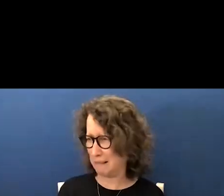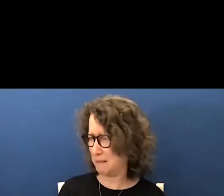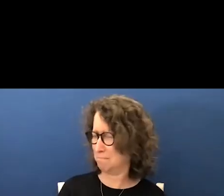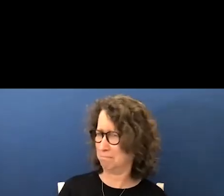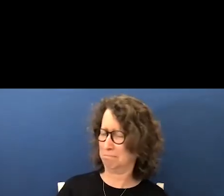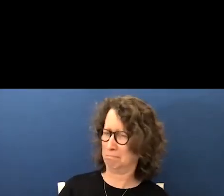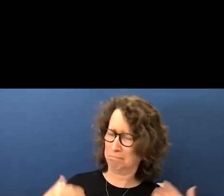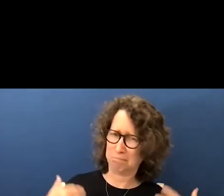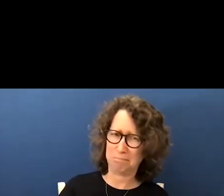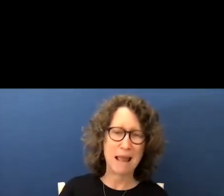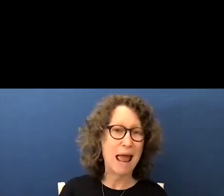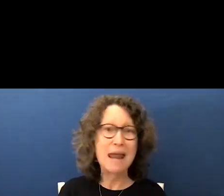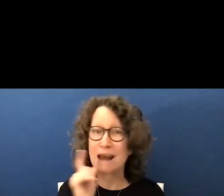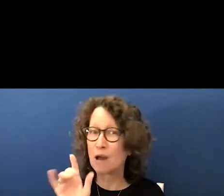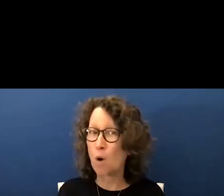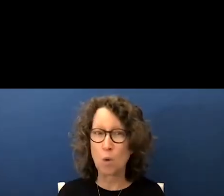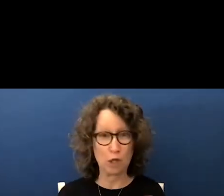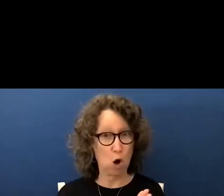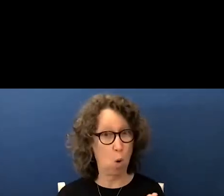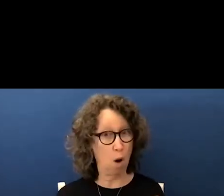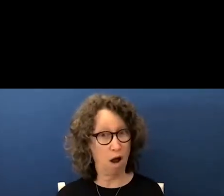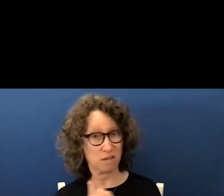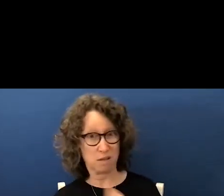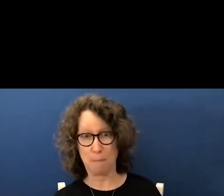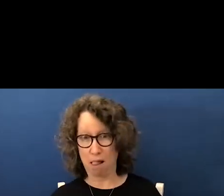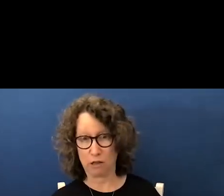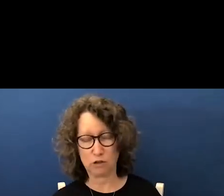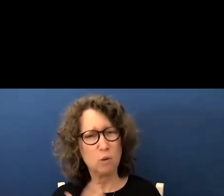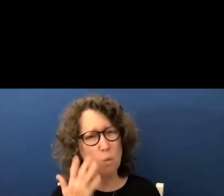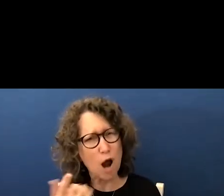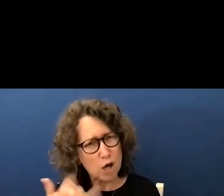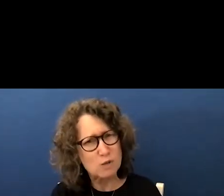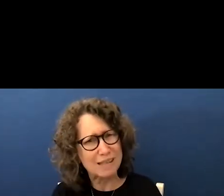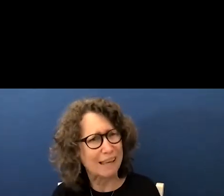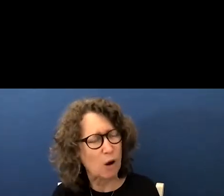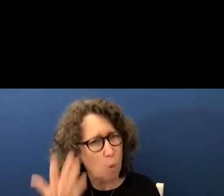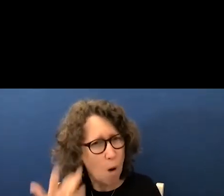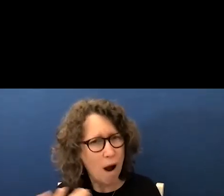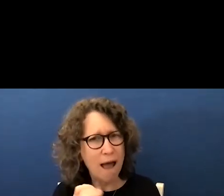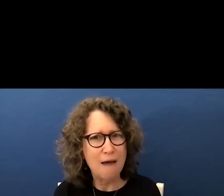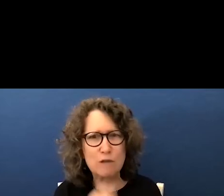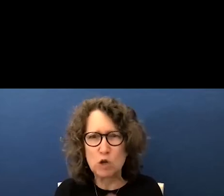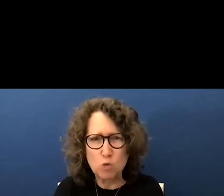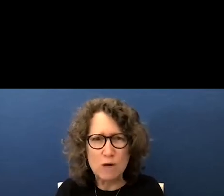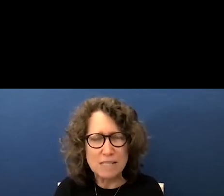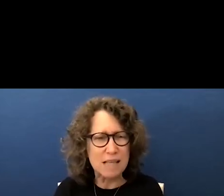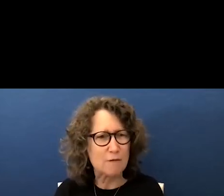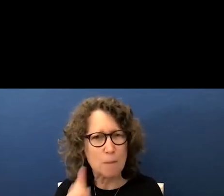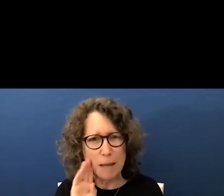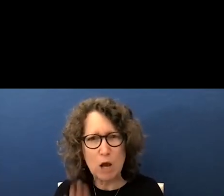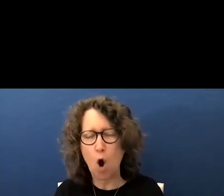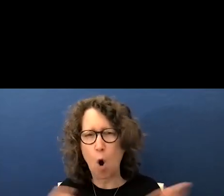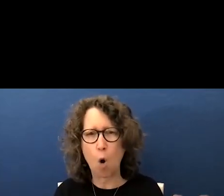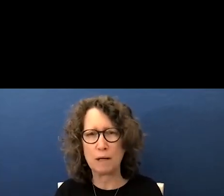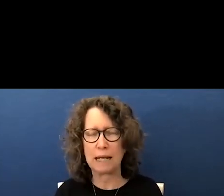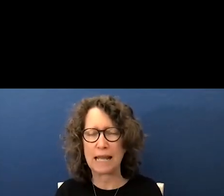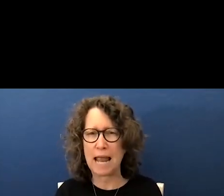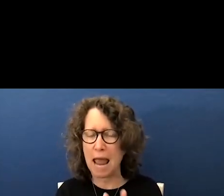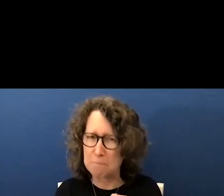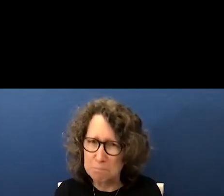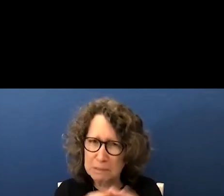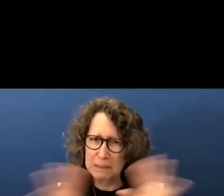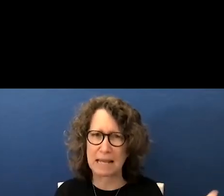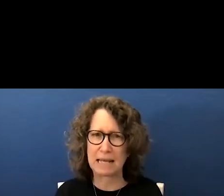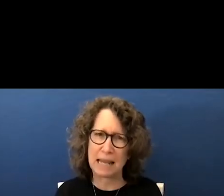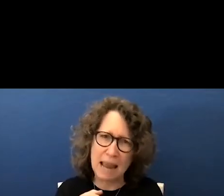and you not only owe us an apology why are you still here why haven't you resigned for being openly and blatantly